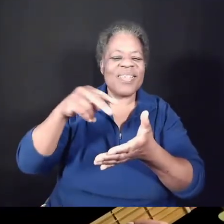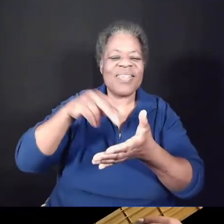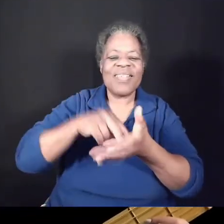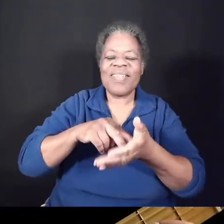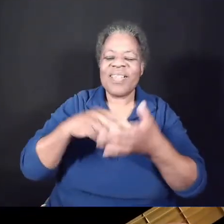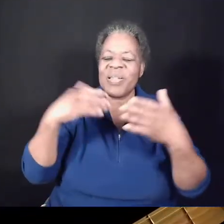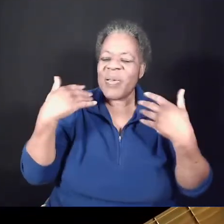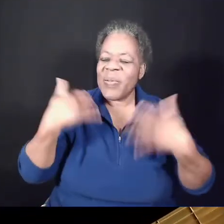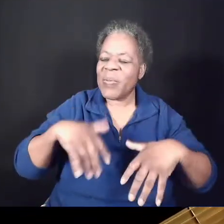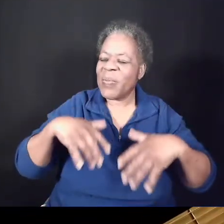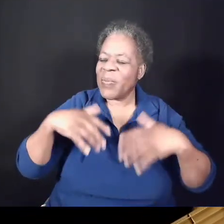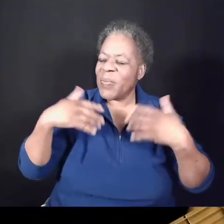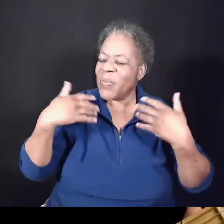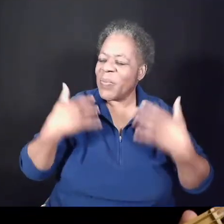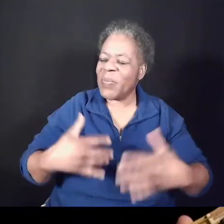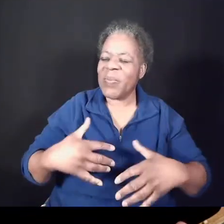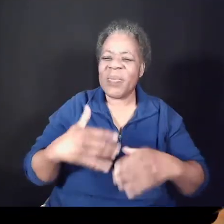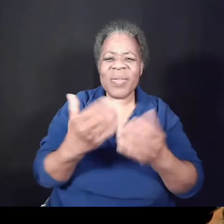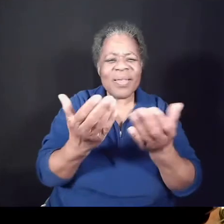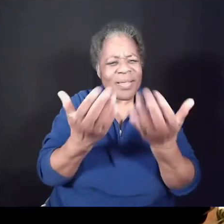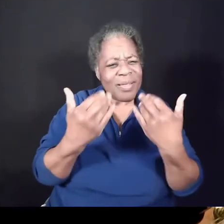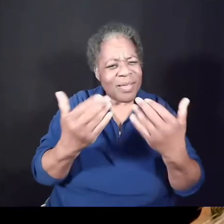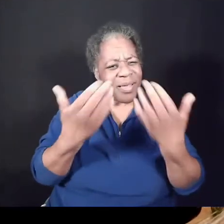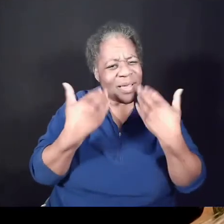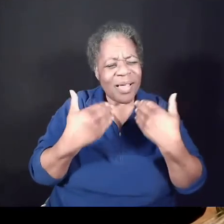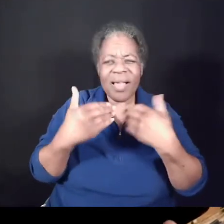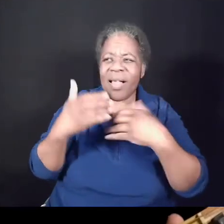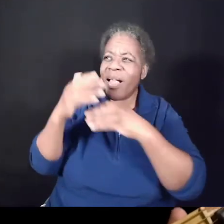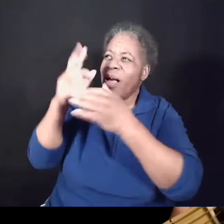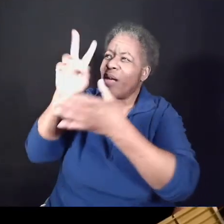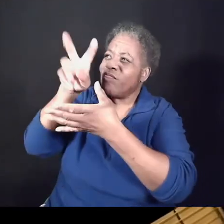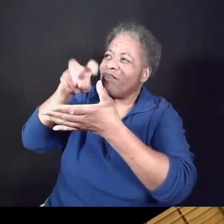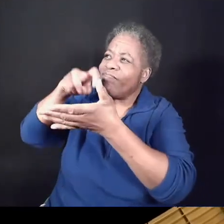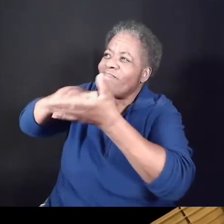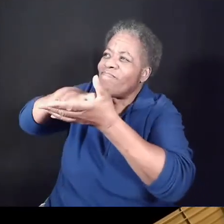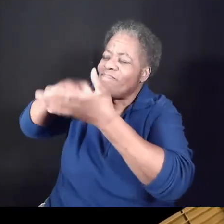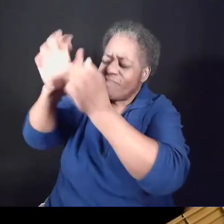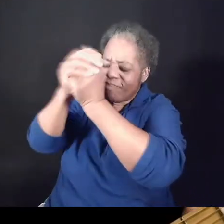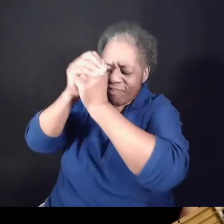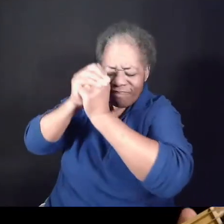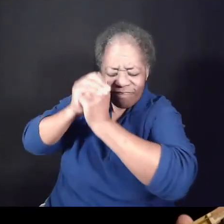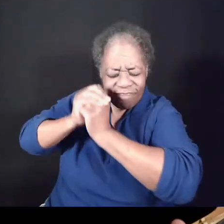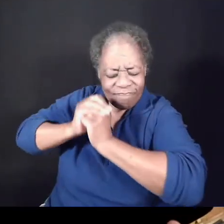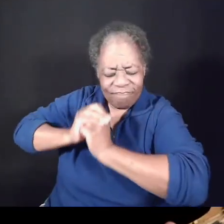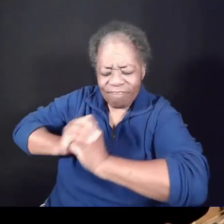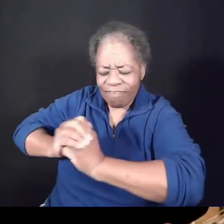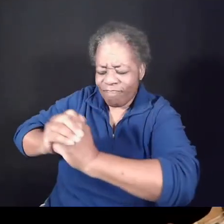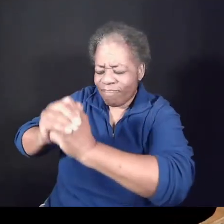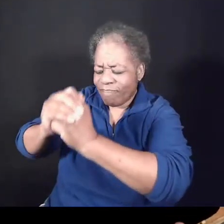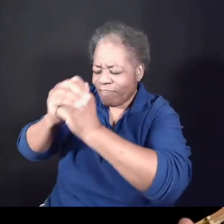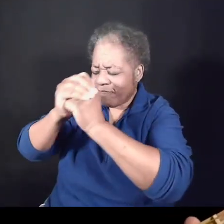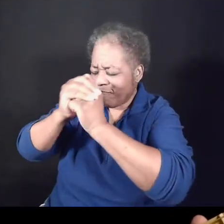Bow down before him. Bow down before him.